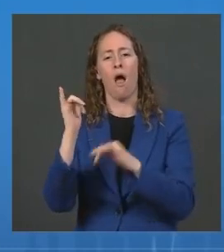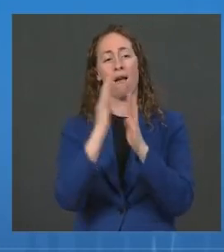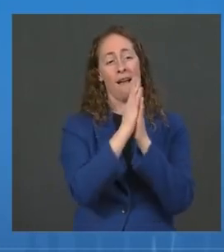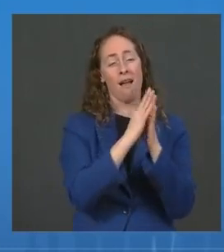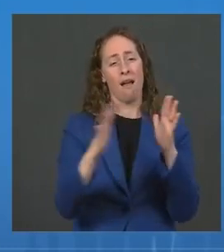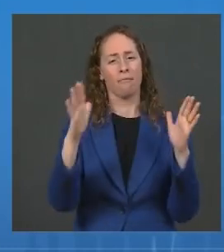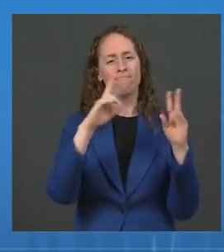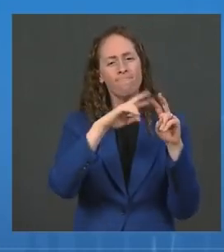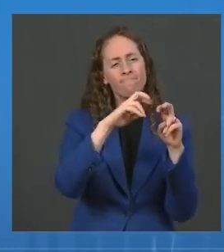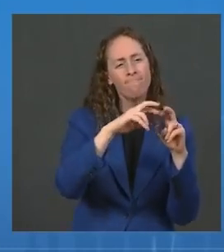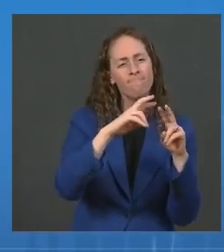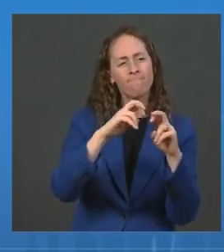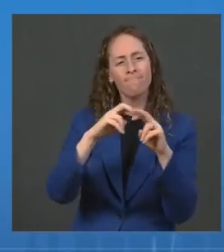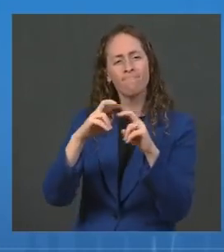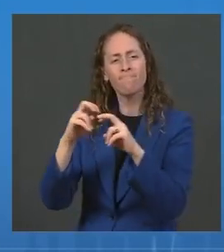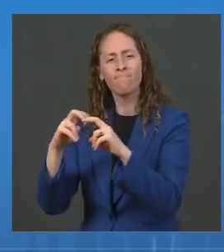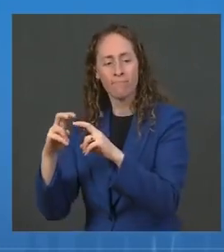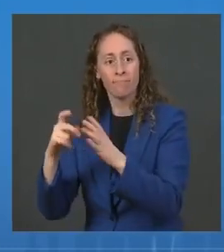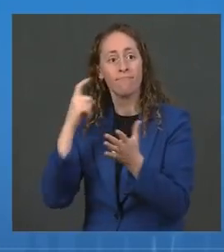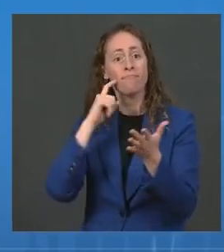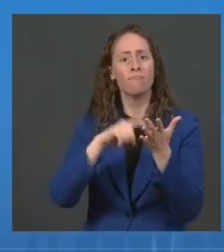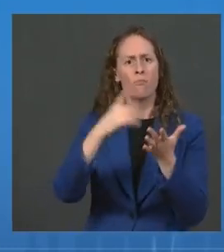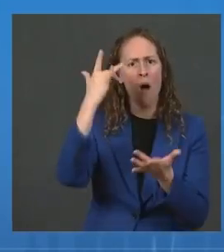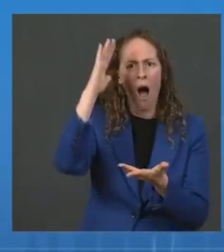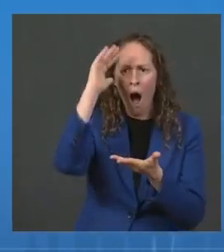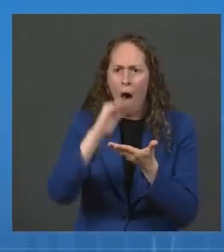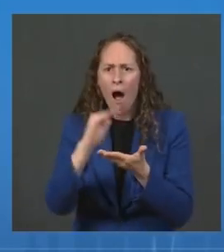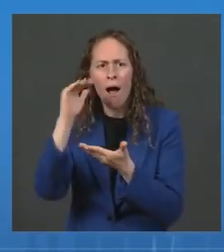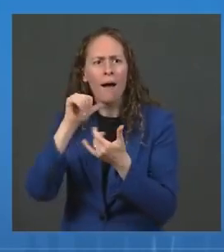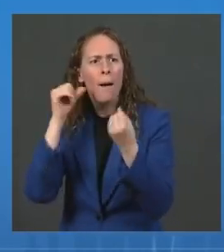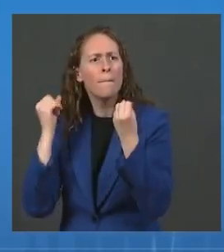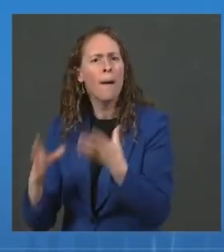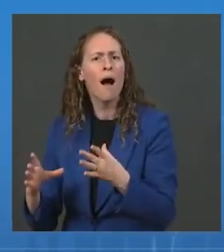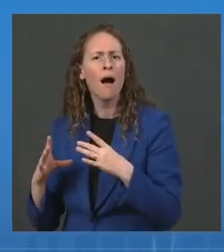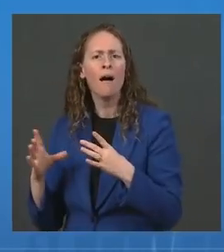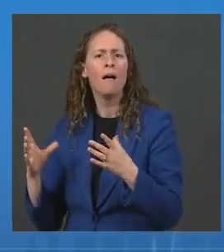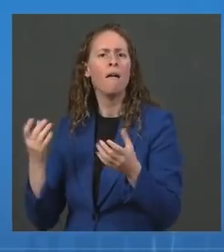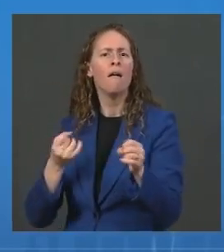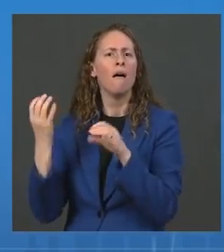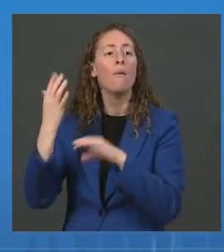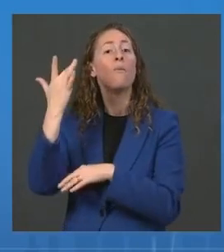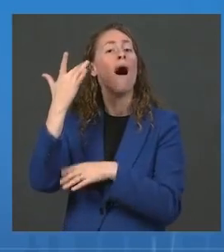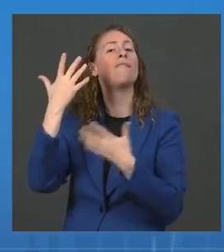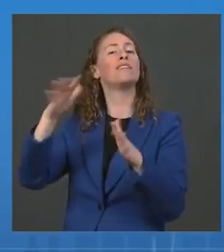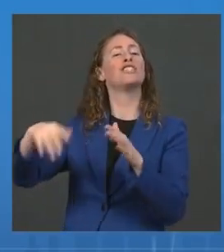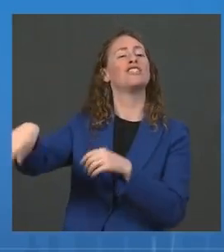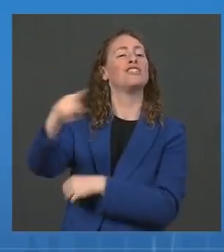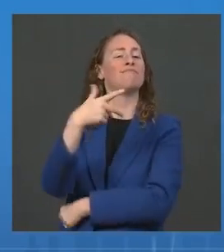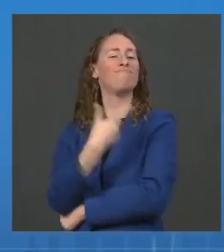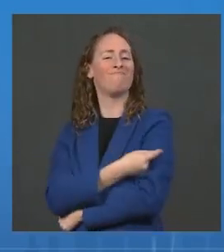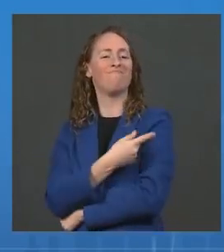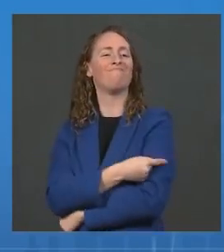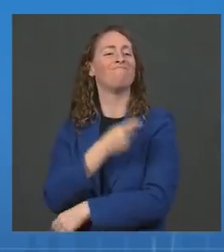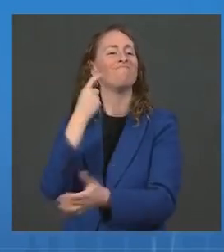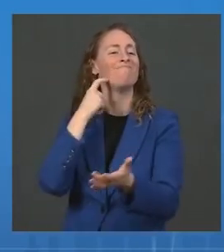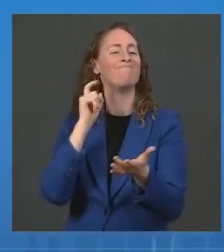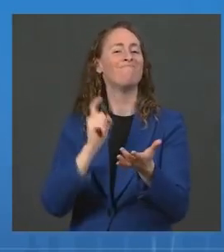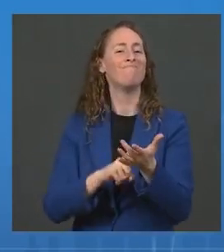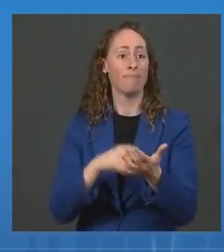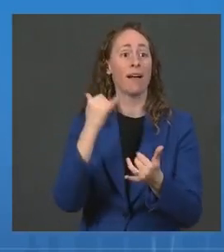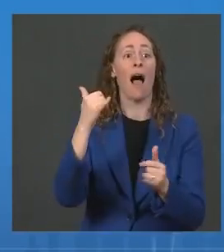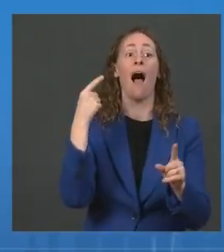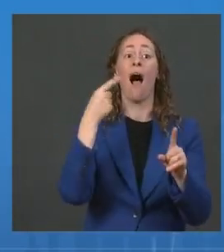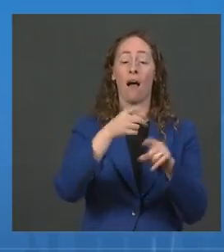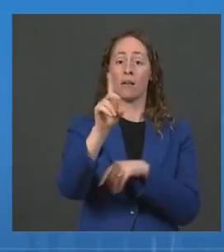Looking at cases over the past two months, when the Delta variant was the predominant variant circulating in this country, those who